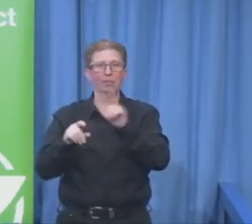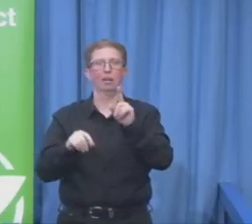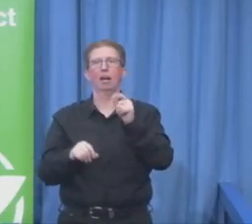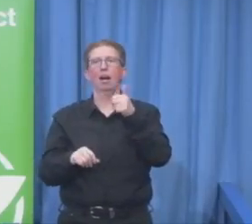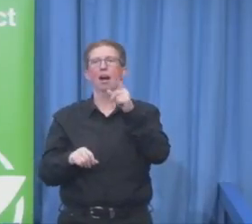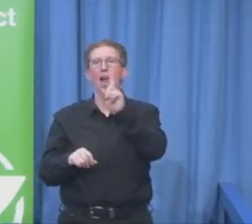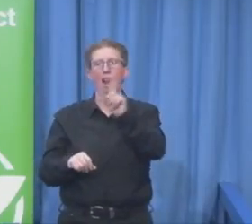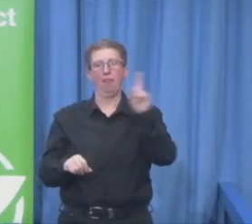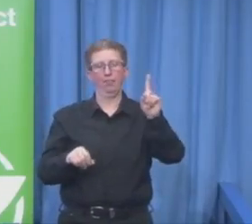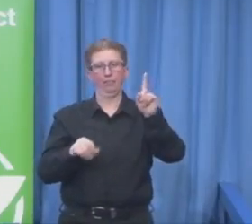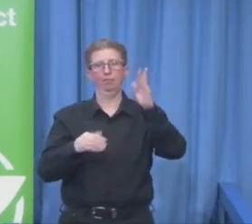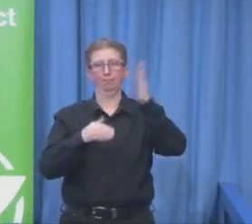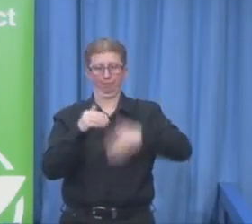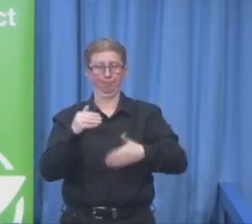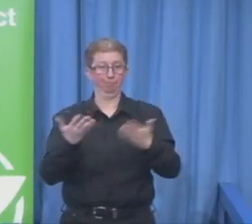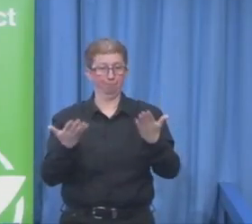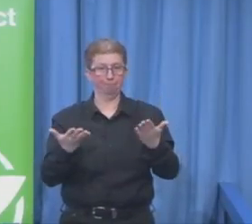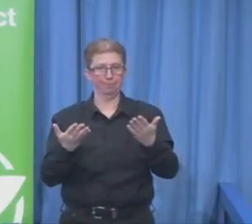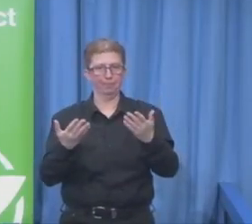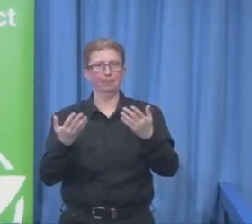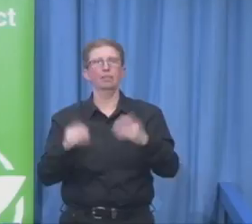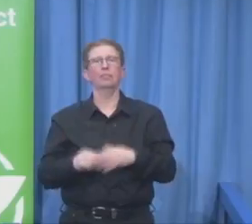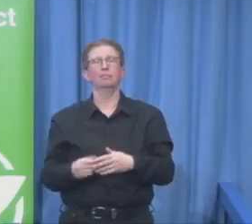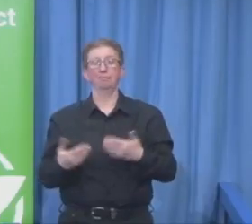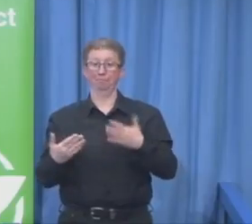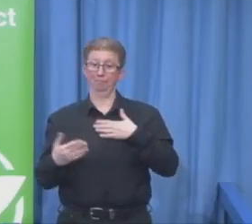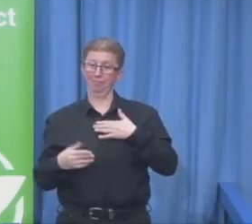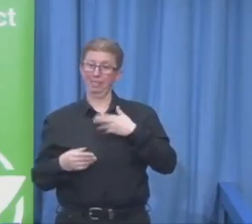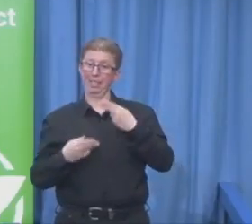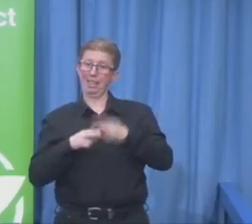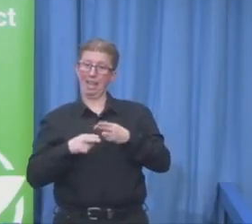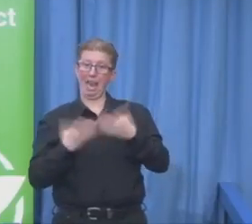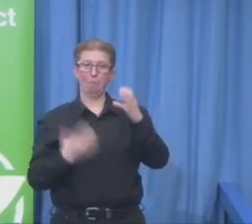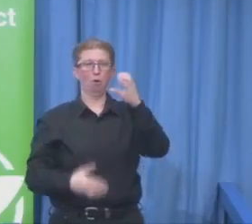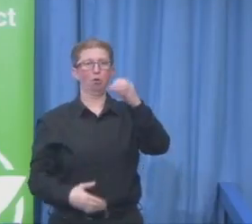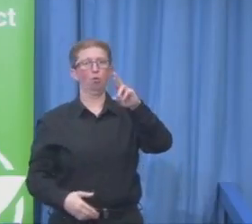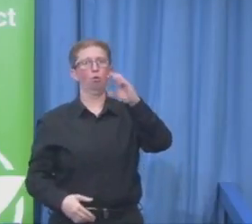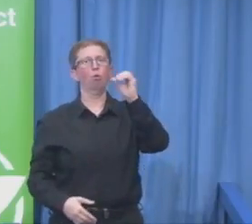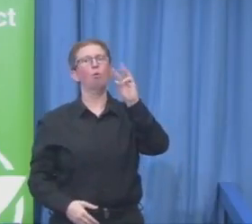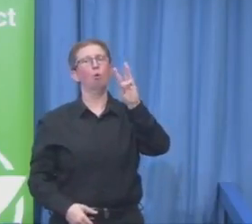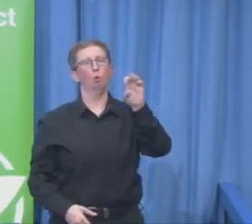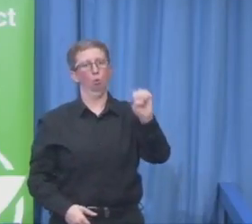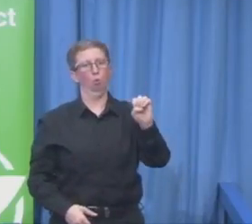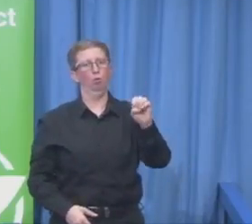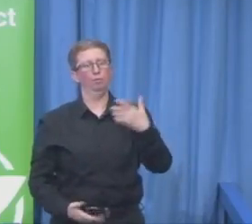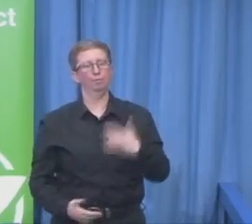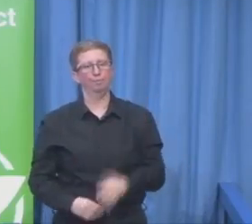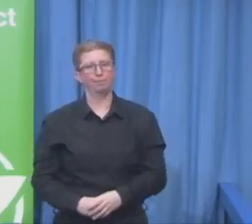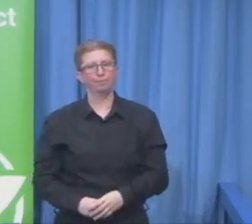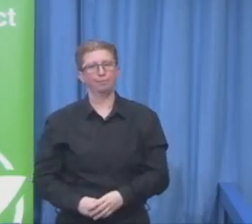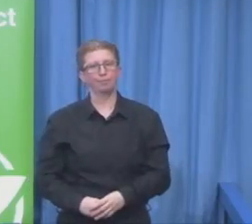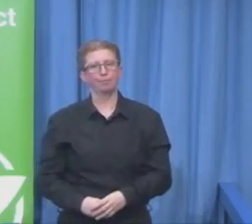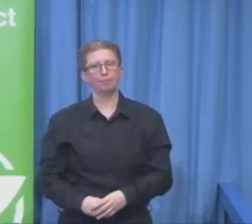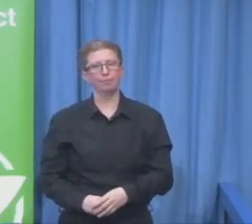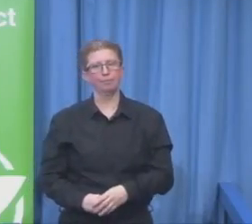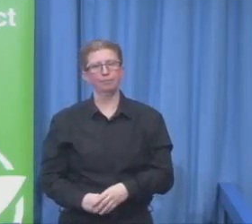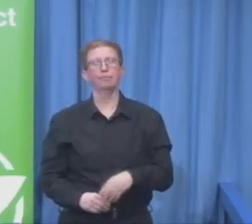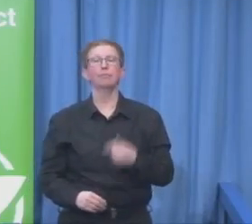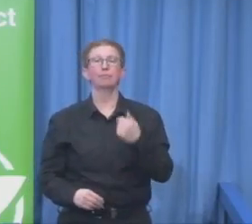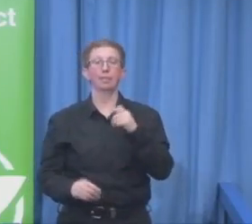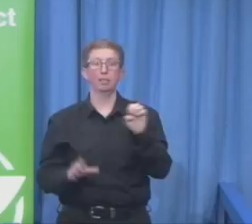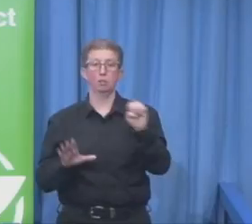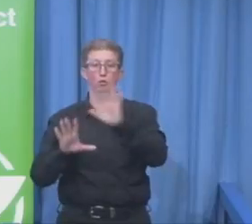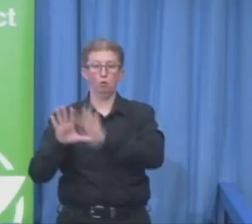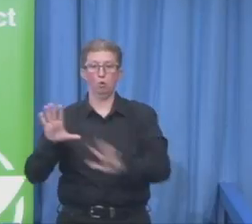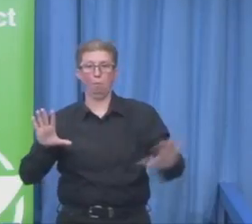Association of Service Providers for People with a Disability. We represent some 12,000 organisations